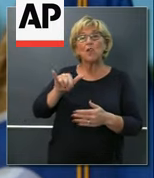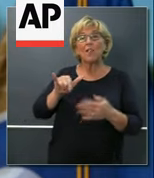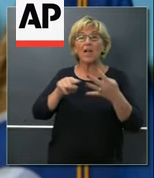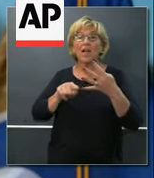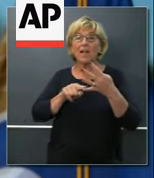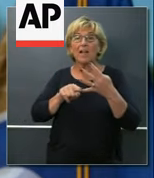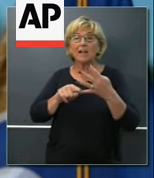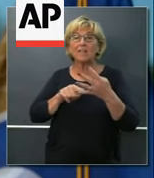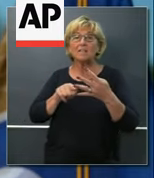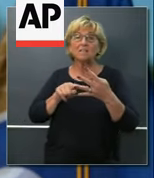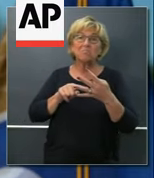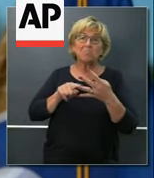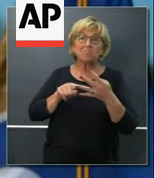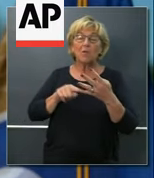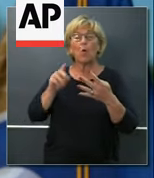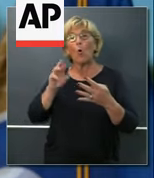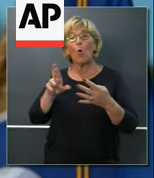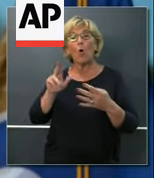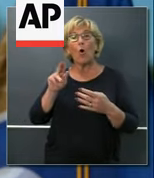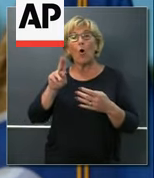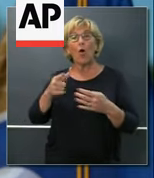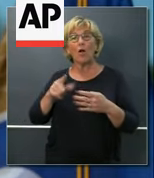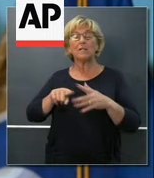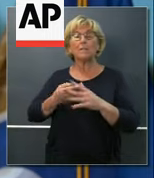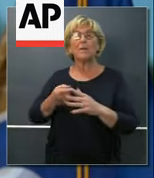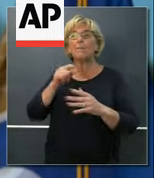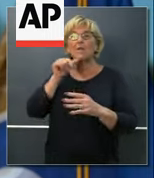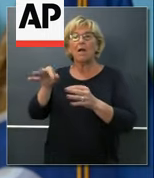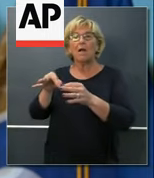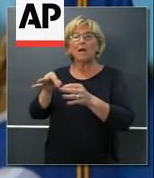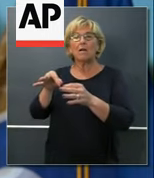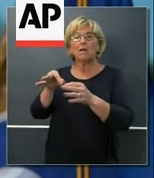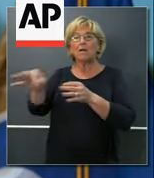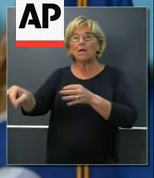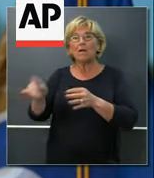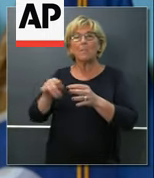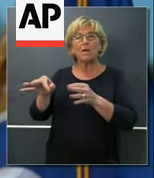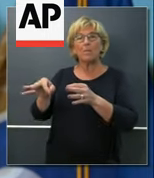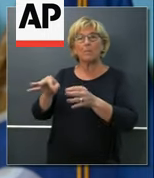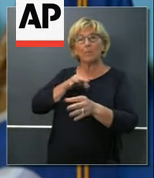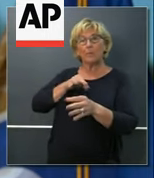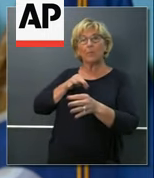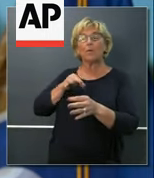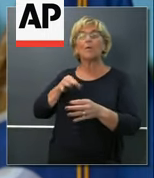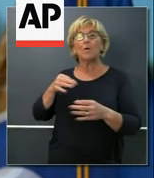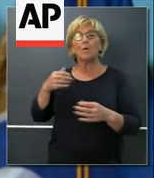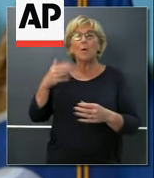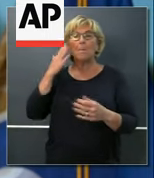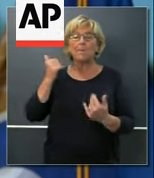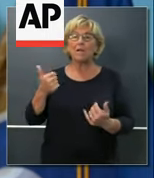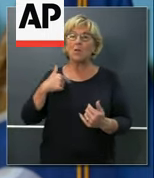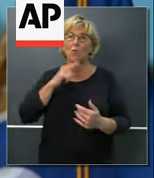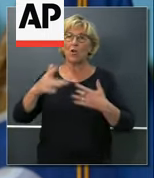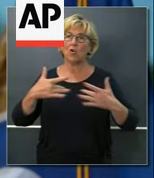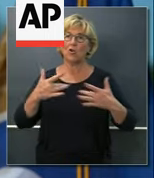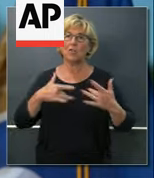socialize that. have made no decisions definitively in that space. But I just want folks to know the concern around learning loss and the concern